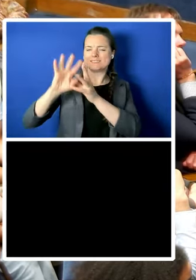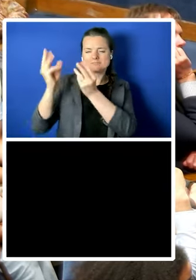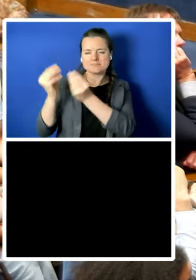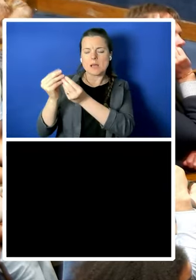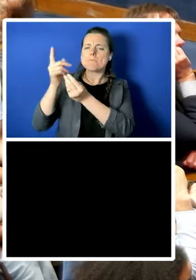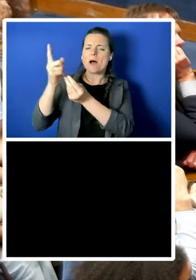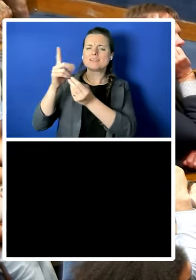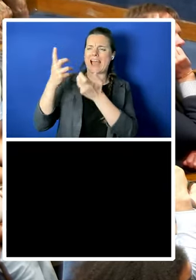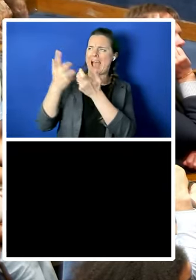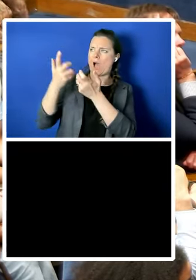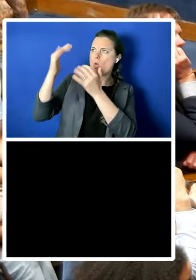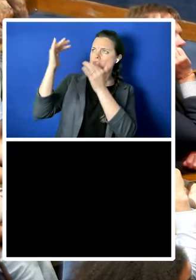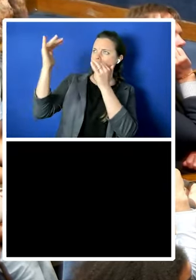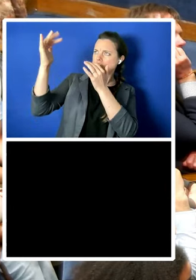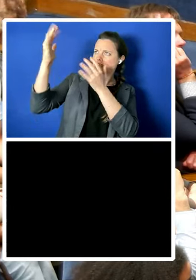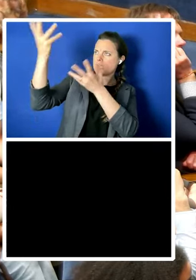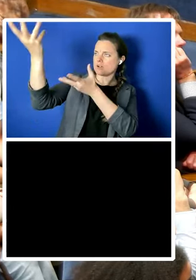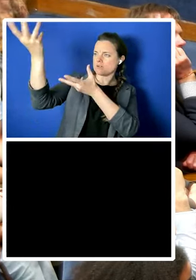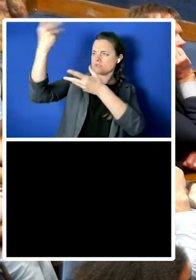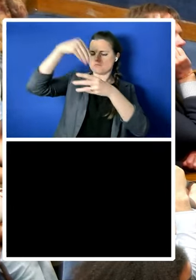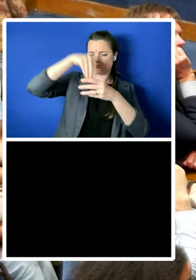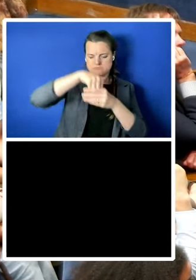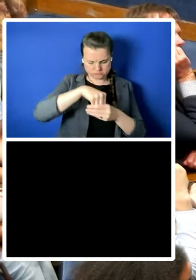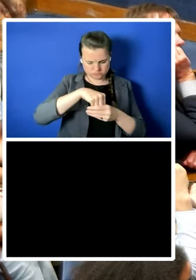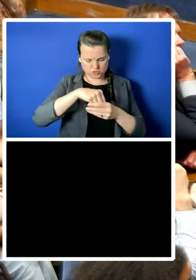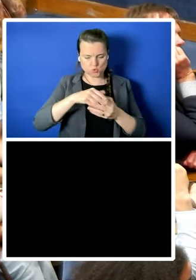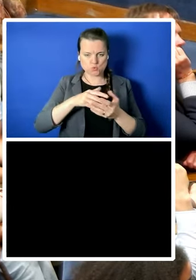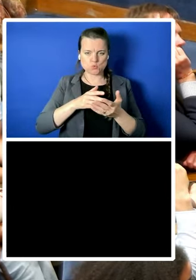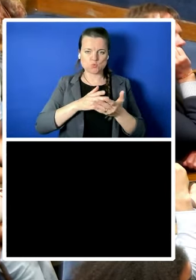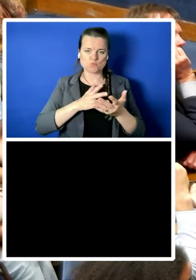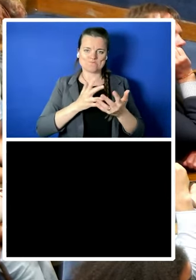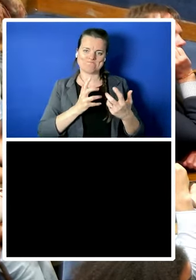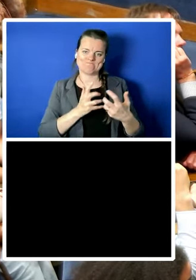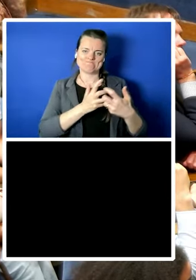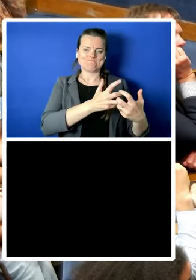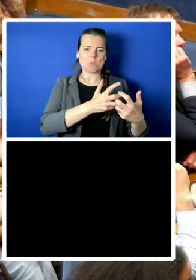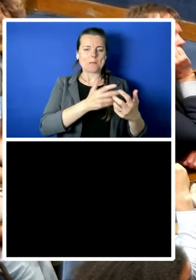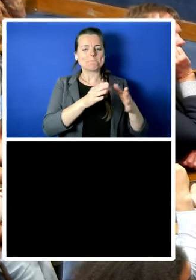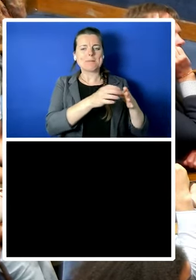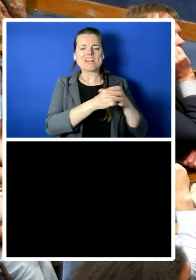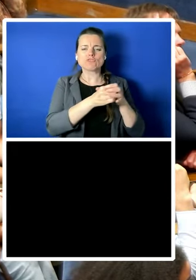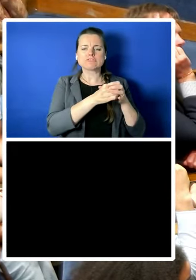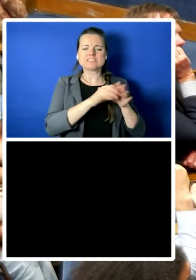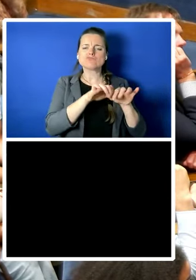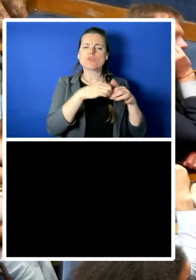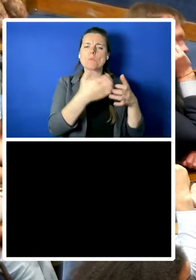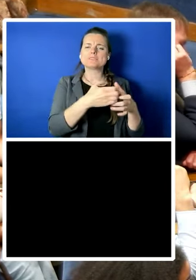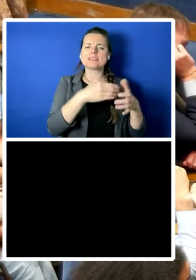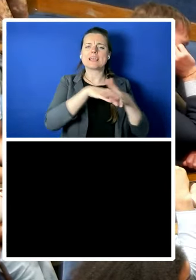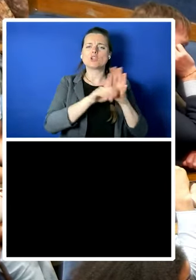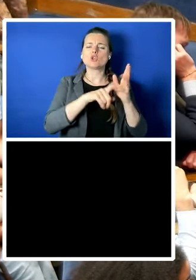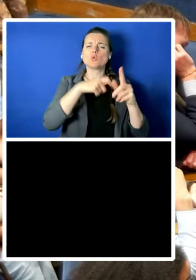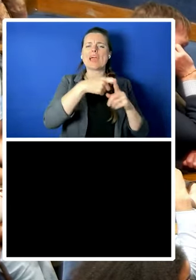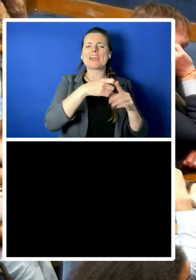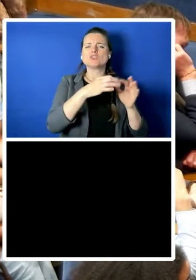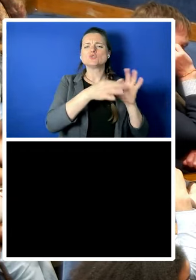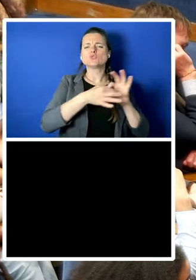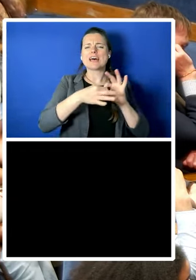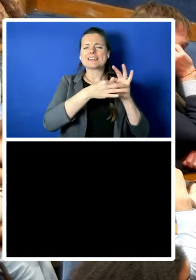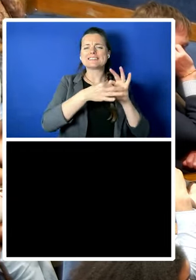to various minority groups within the UK society within the broader global society at large like